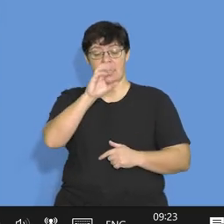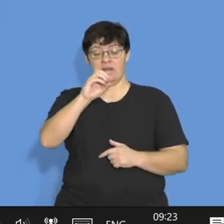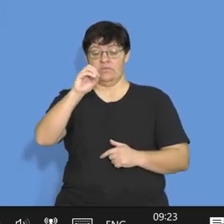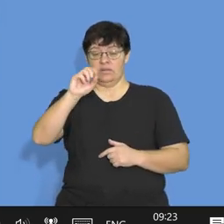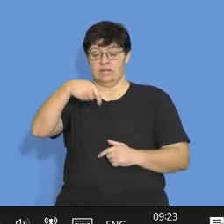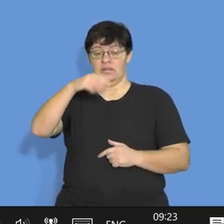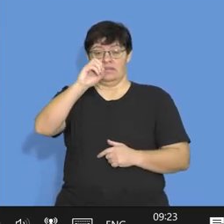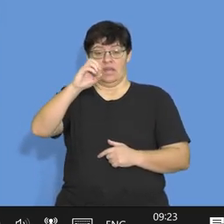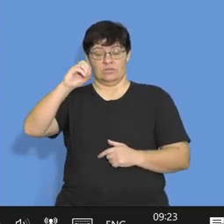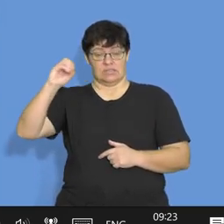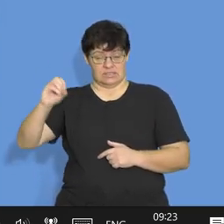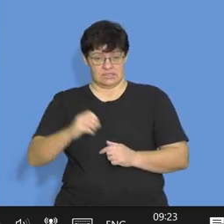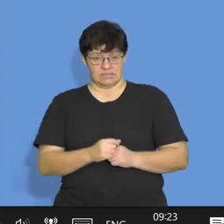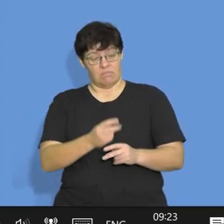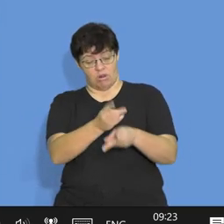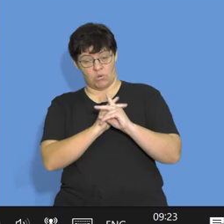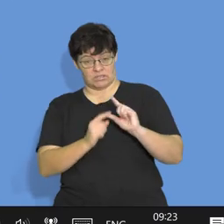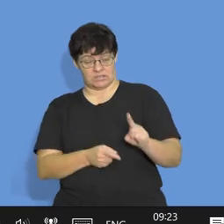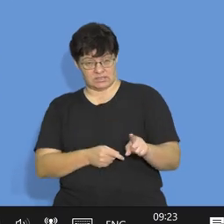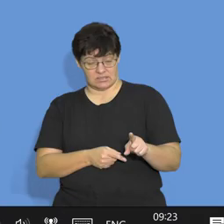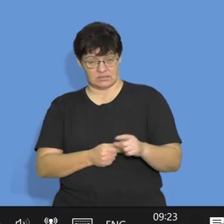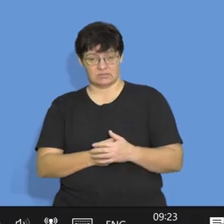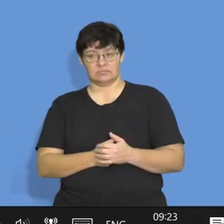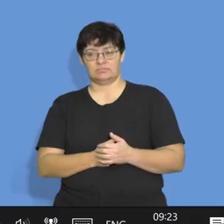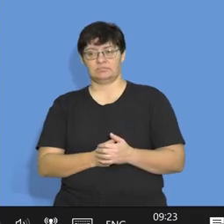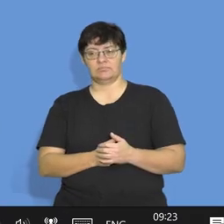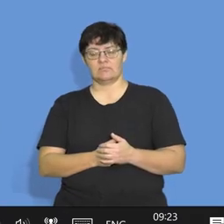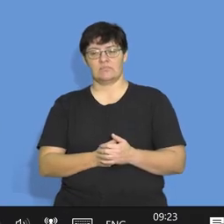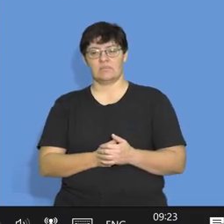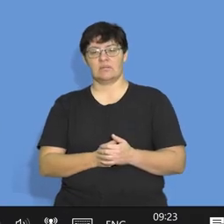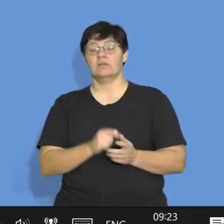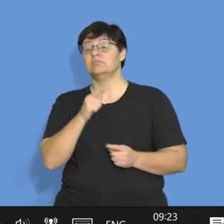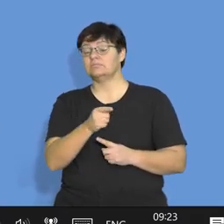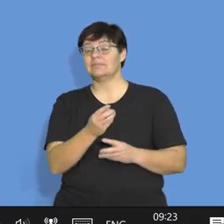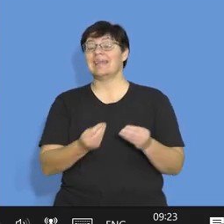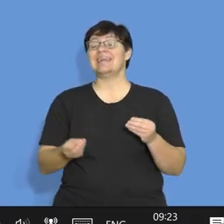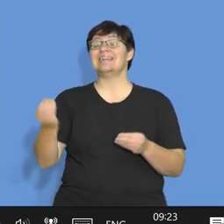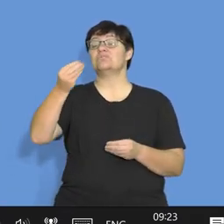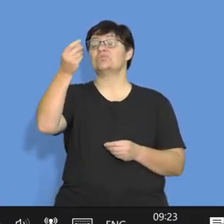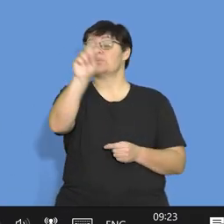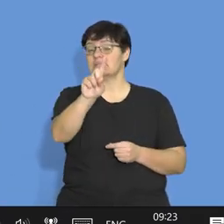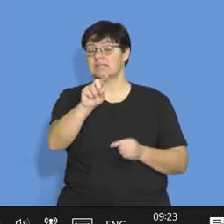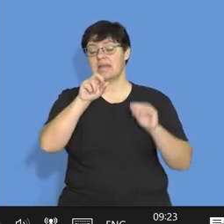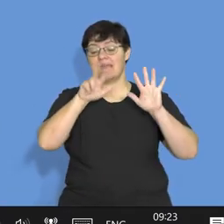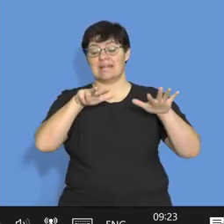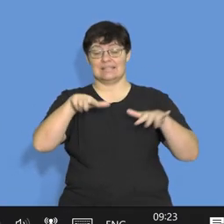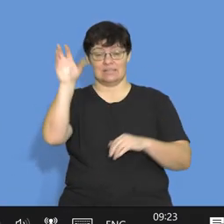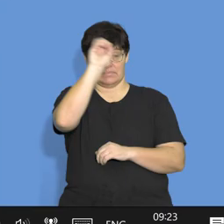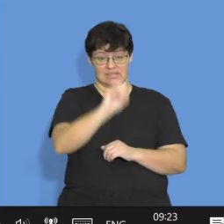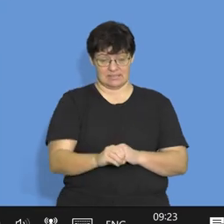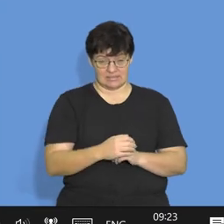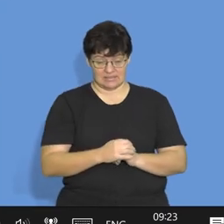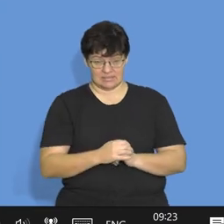,000 is the amount of my loan. Okay. Now, the rate of the interest was 18%. So obviously,